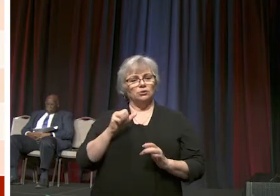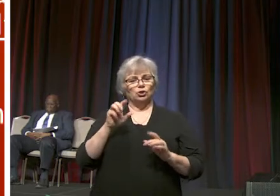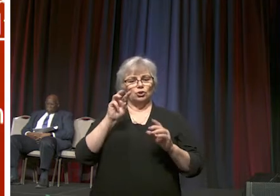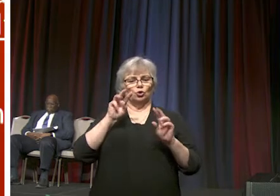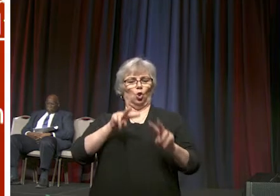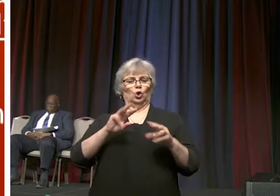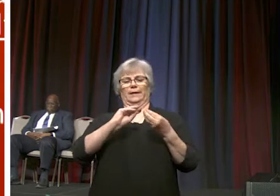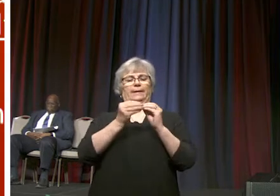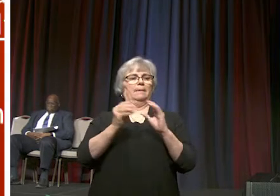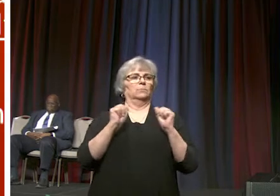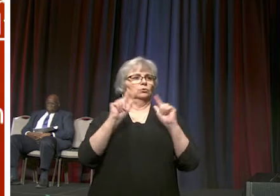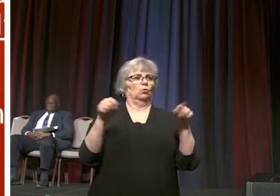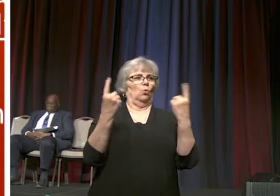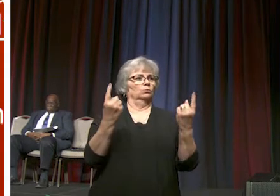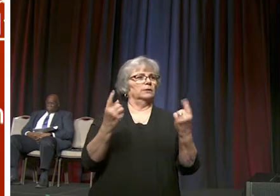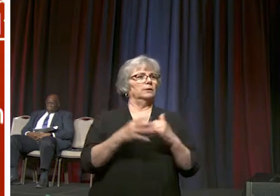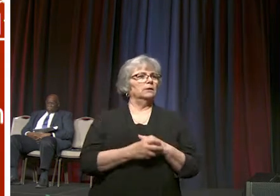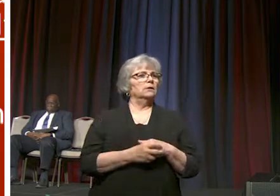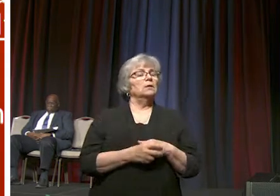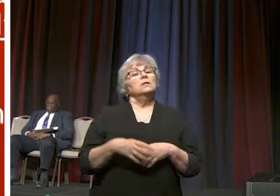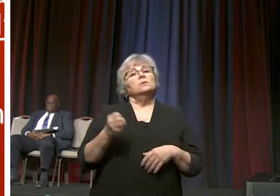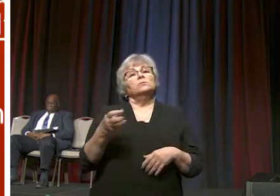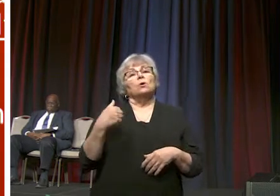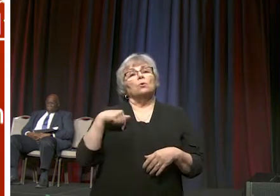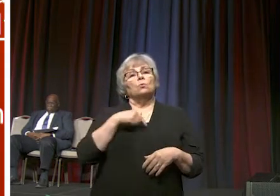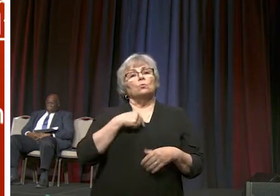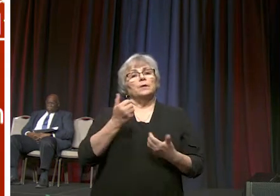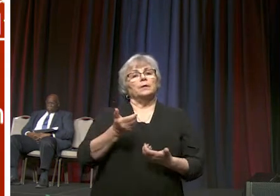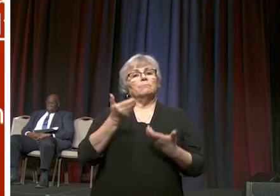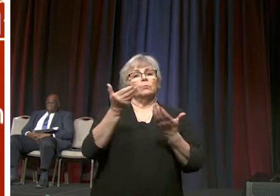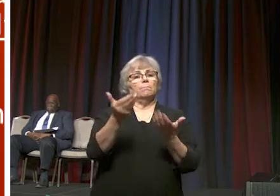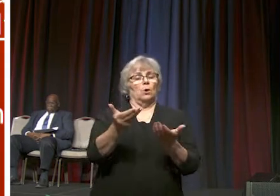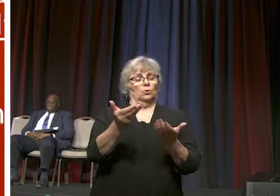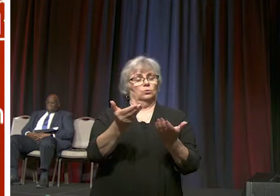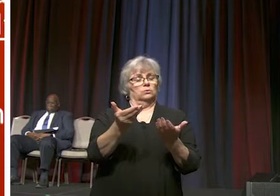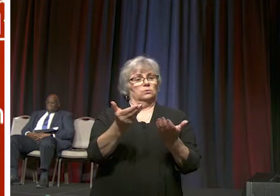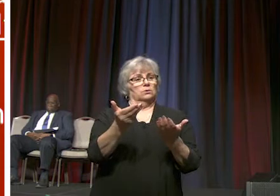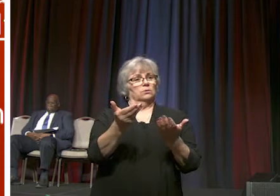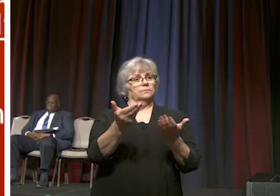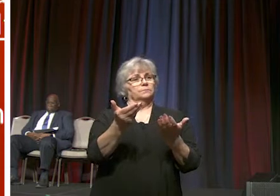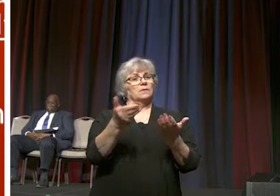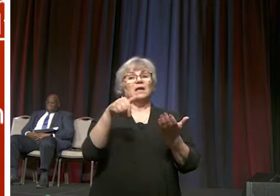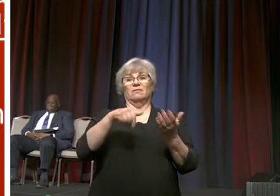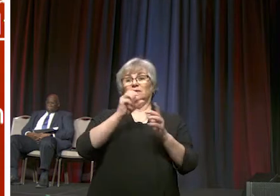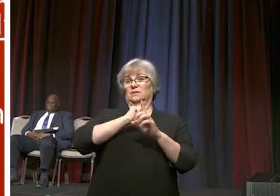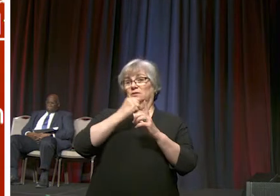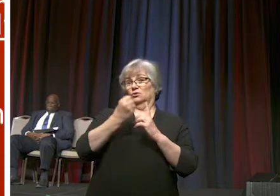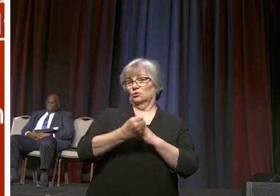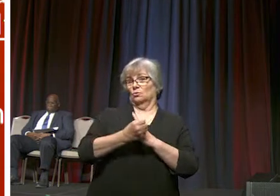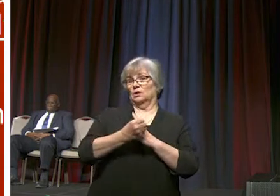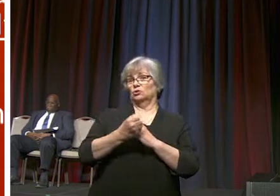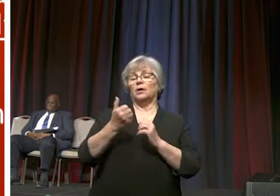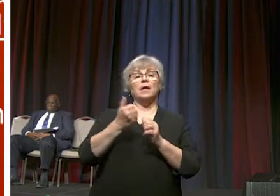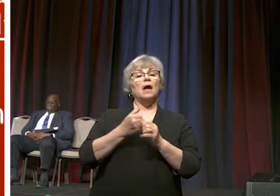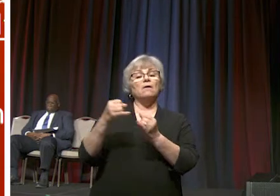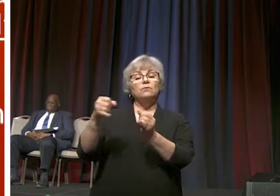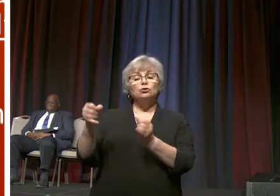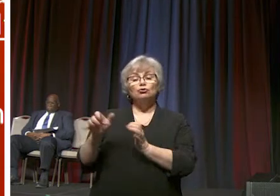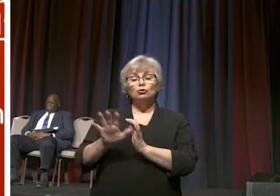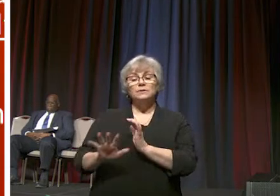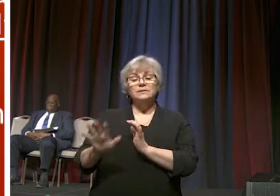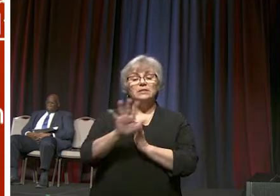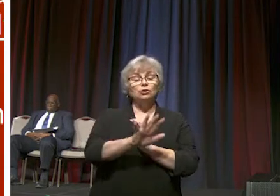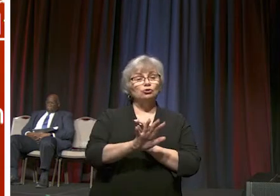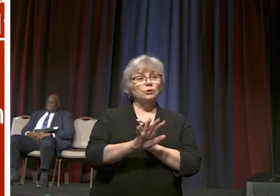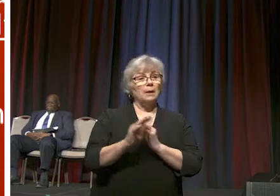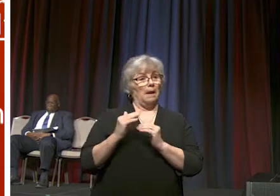so we proposed that in this situation every jurisdiction is the